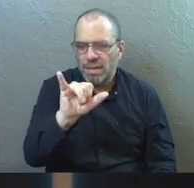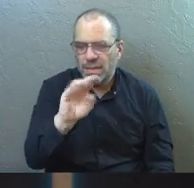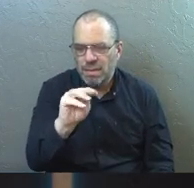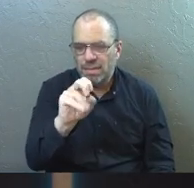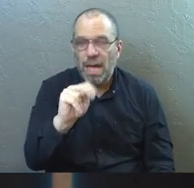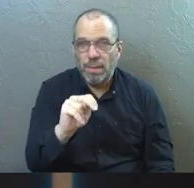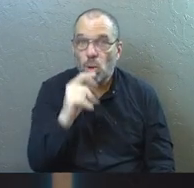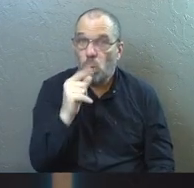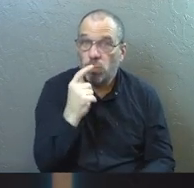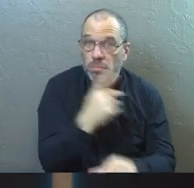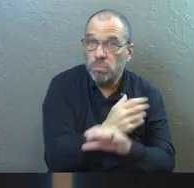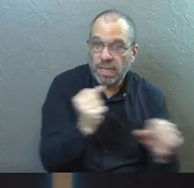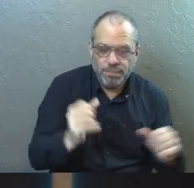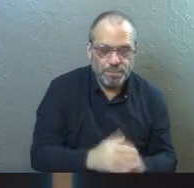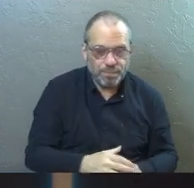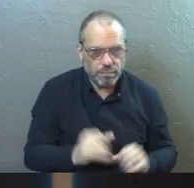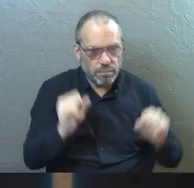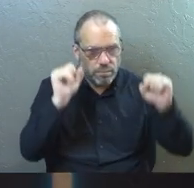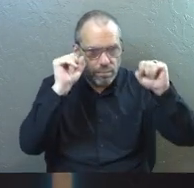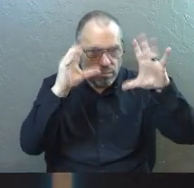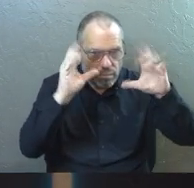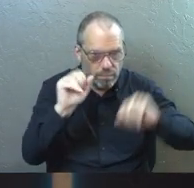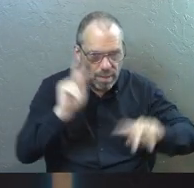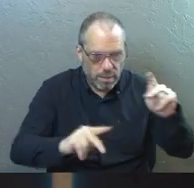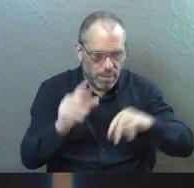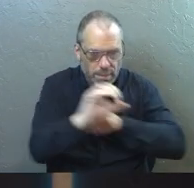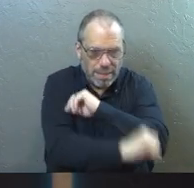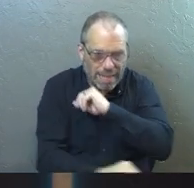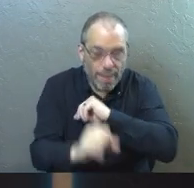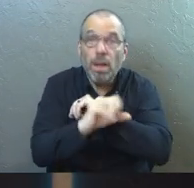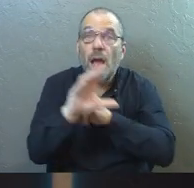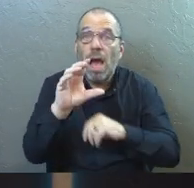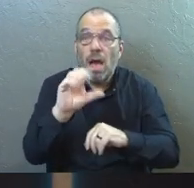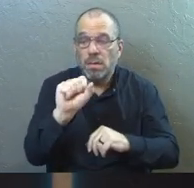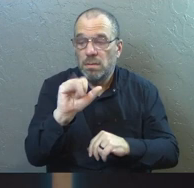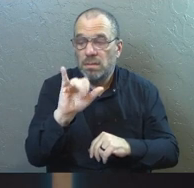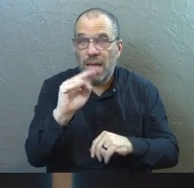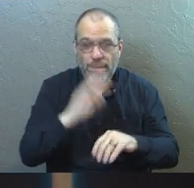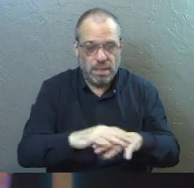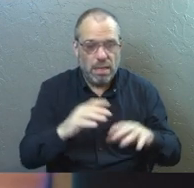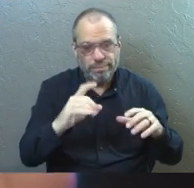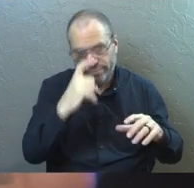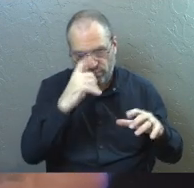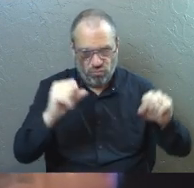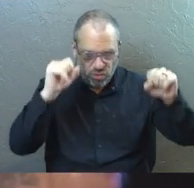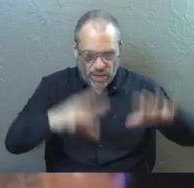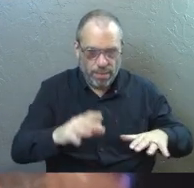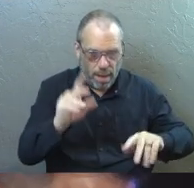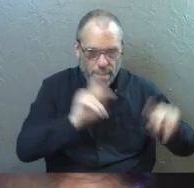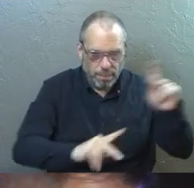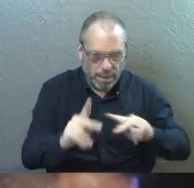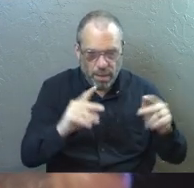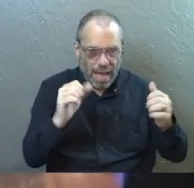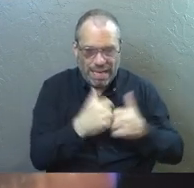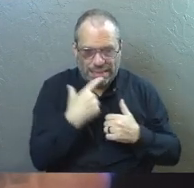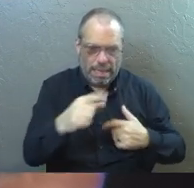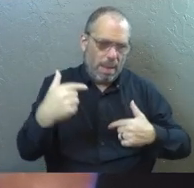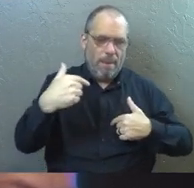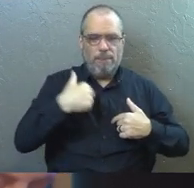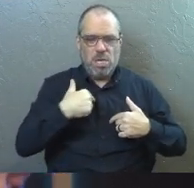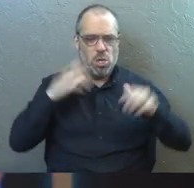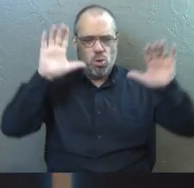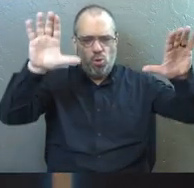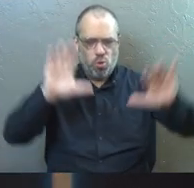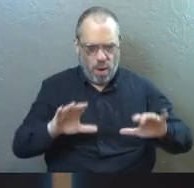of his converts here. Amazing the people of Samaria. Simon had been a sorcerer, amazing the people of Samaria and claiming to be